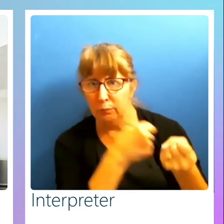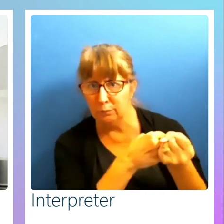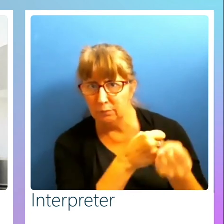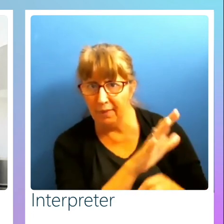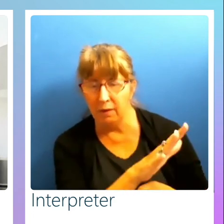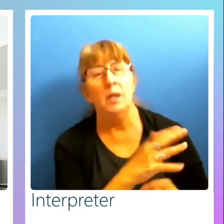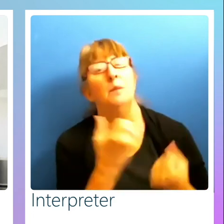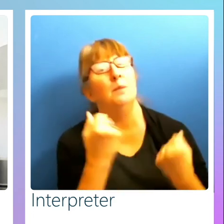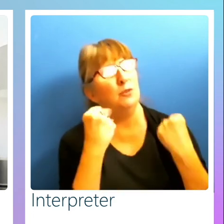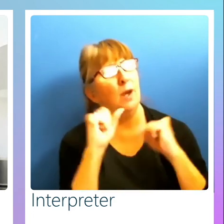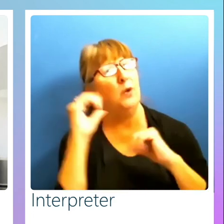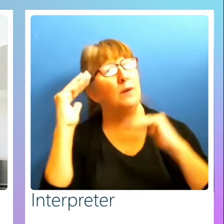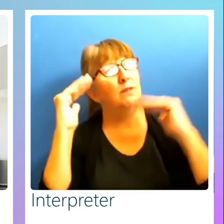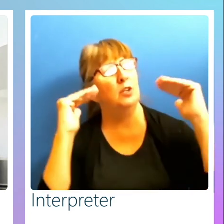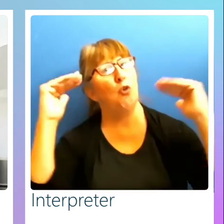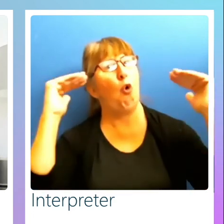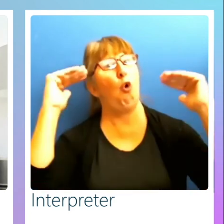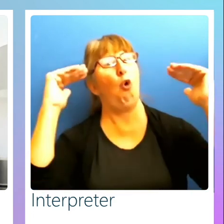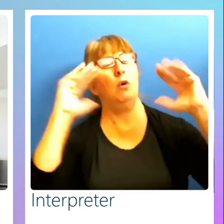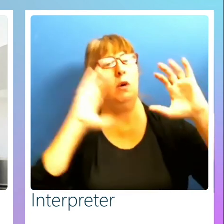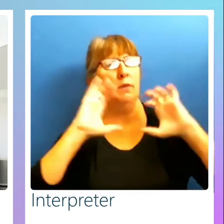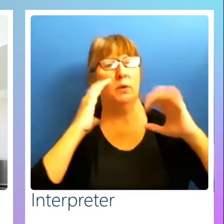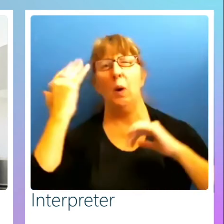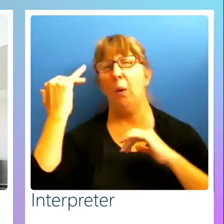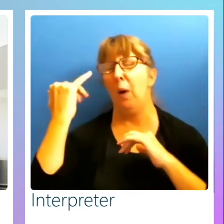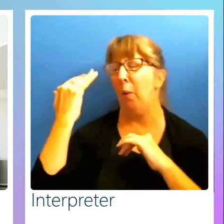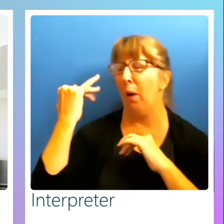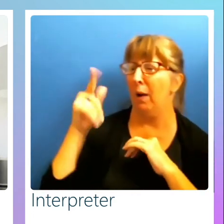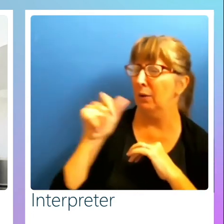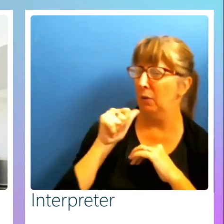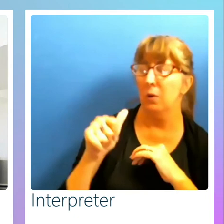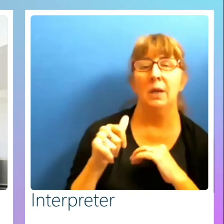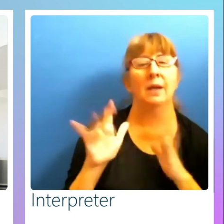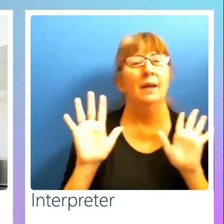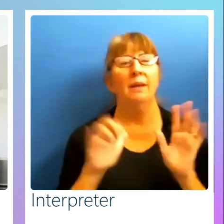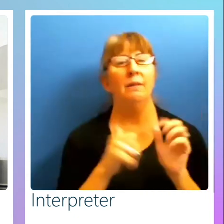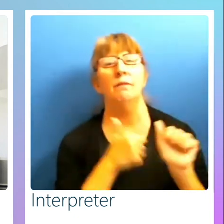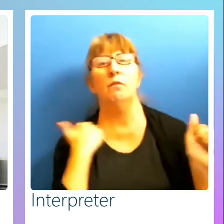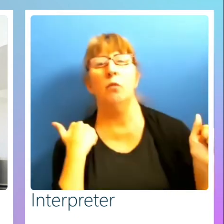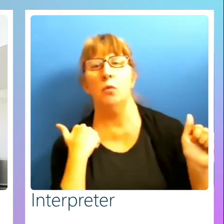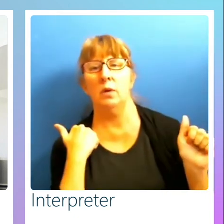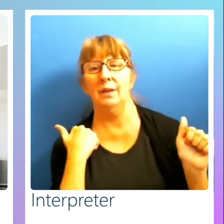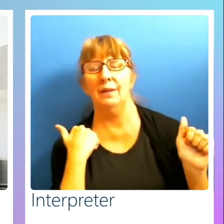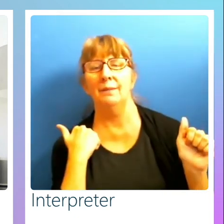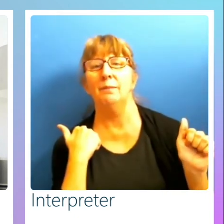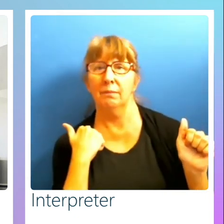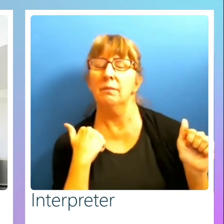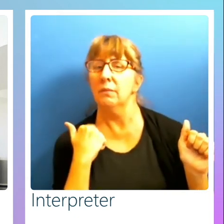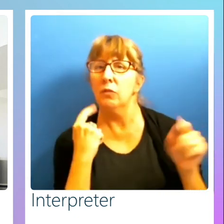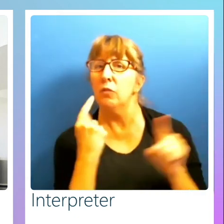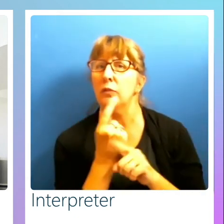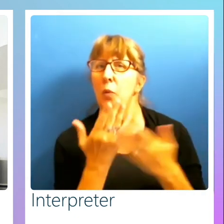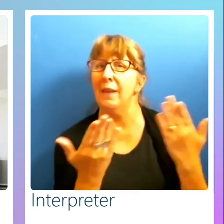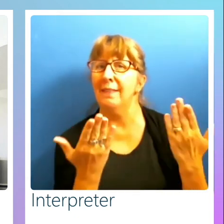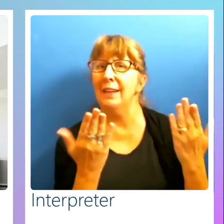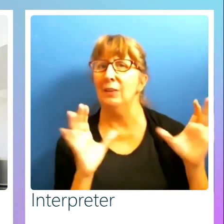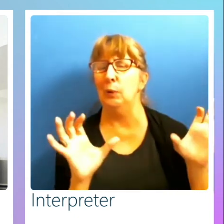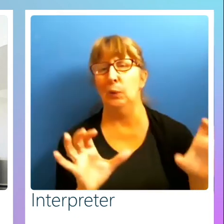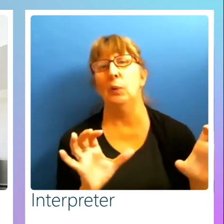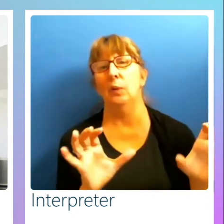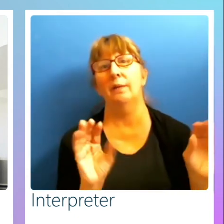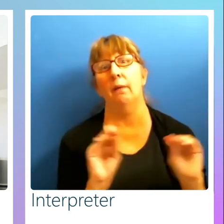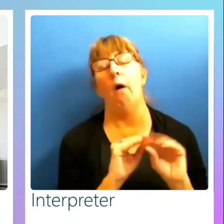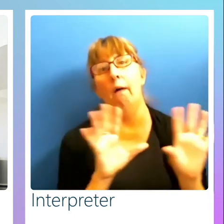have an adult conversation about why. Why don't you and steer away from it's it's the right thing to do. I mean, that's that's an obvious one.